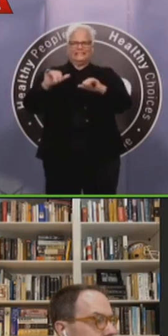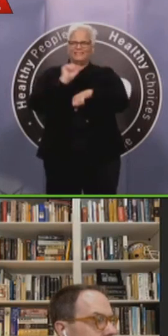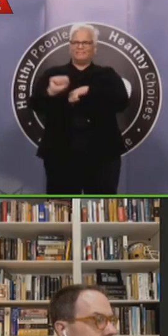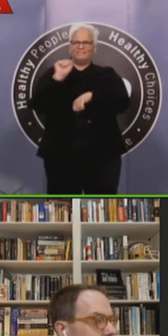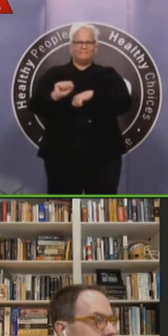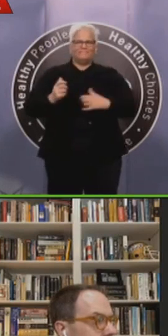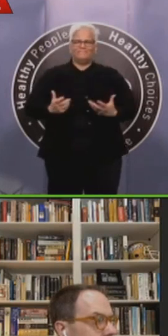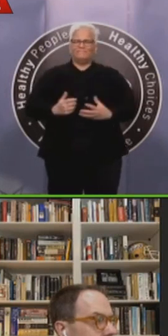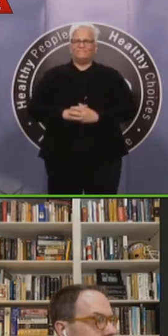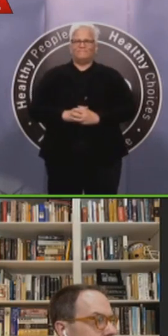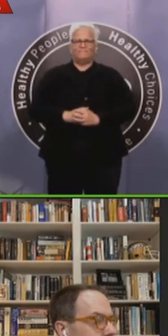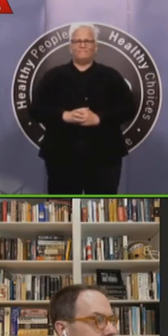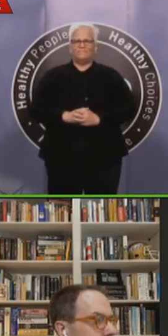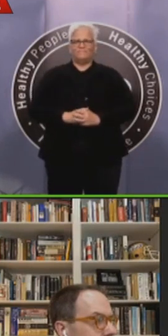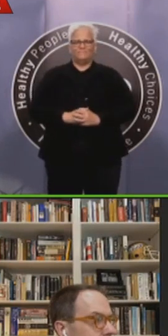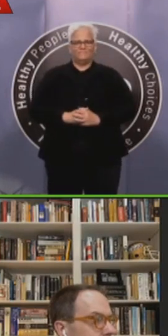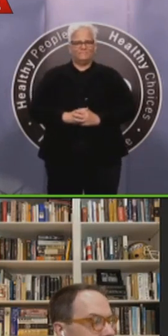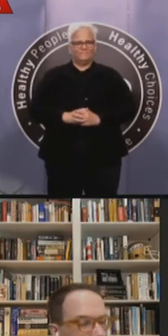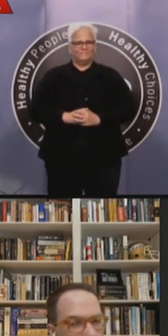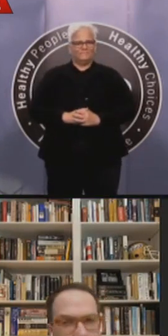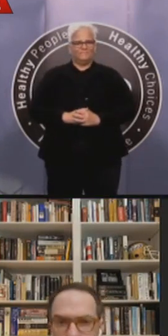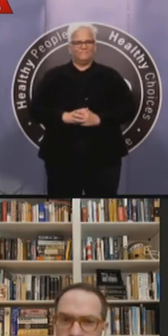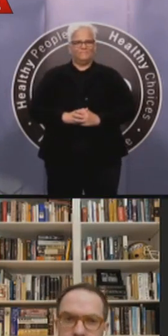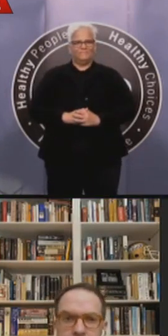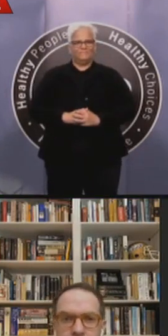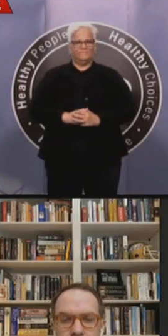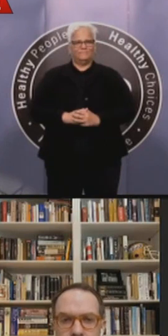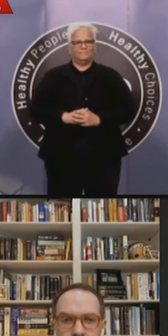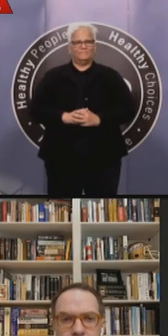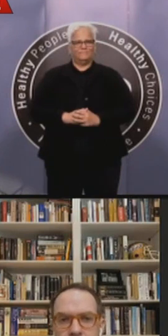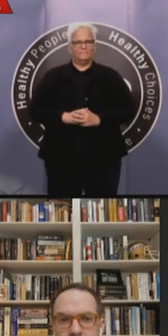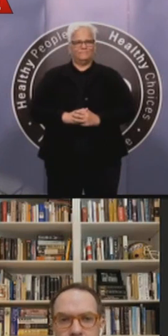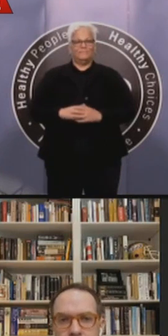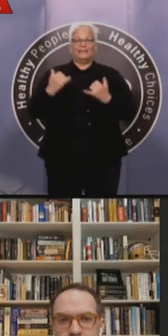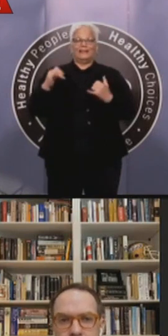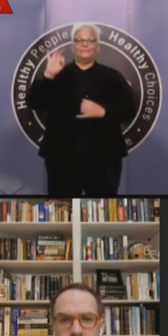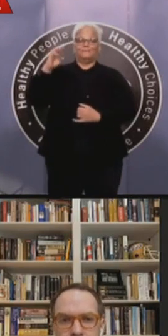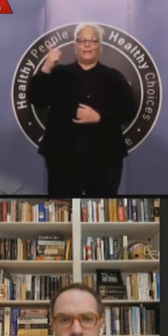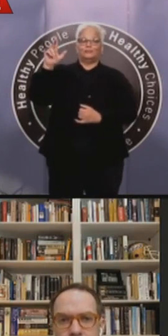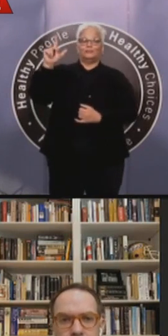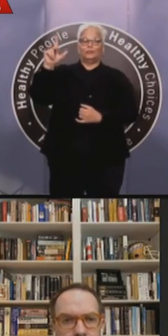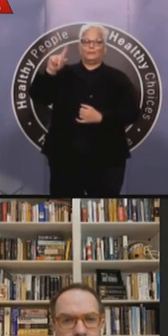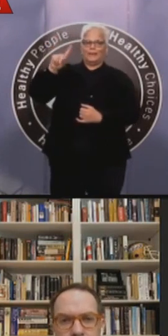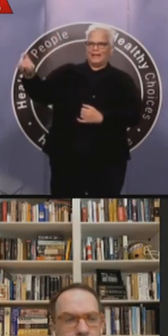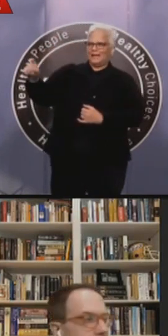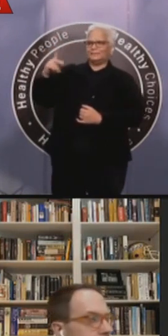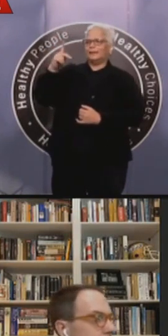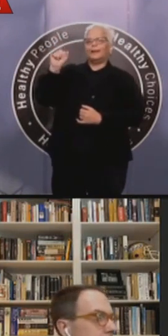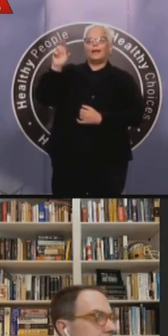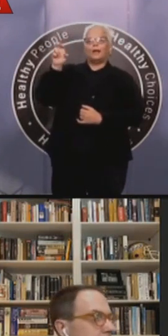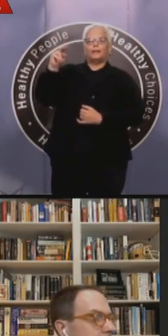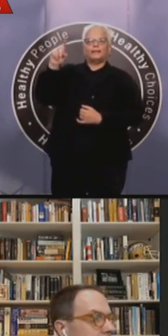on time for Memorial day weekend? Uh, just like everybody said, we're going to reassess, um, as everything goes along.